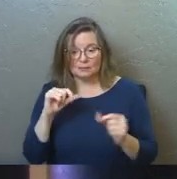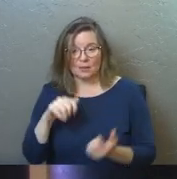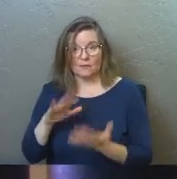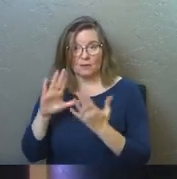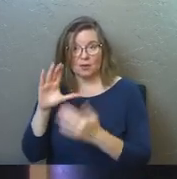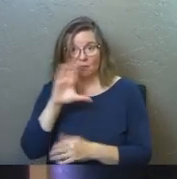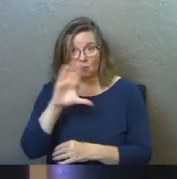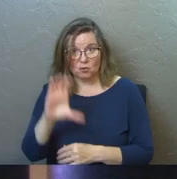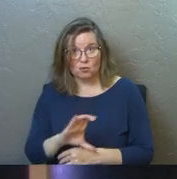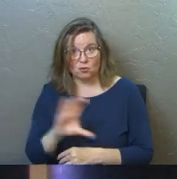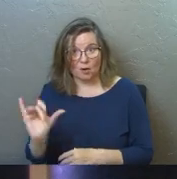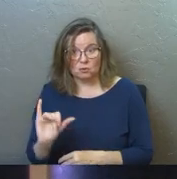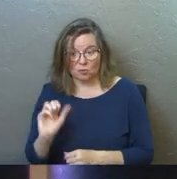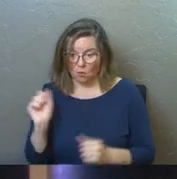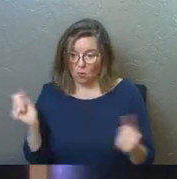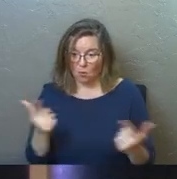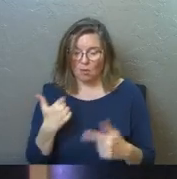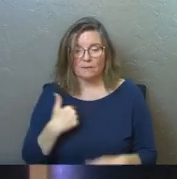at the foot of the cross too.